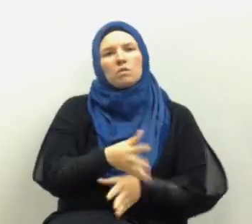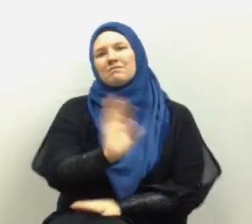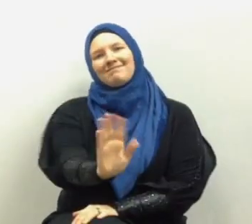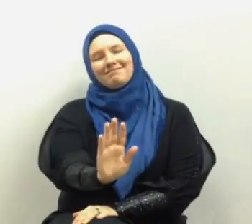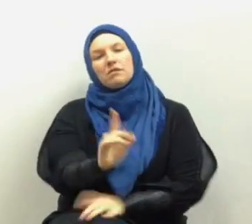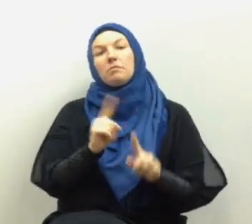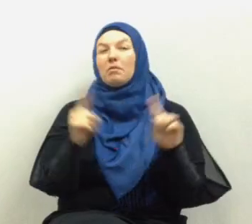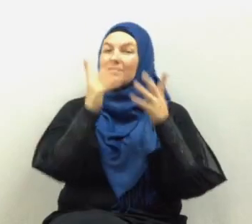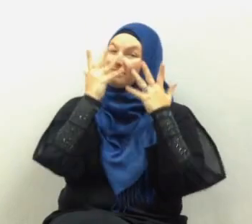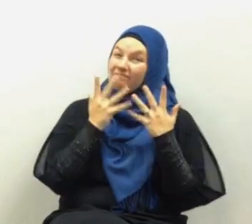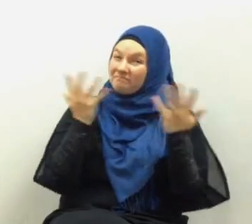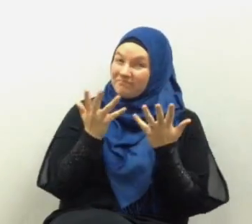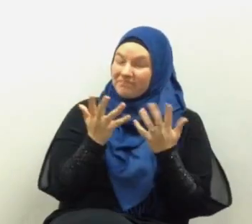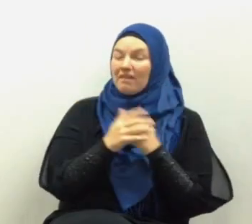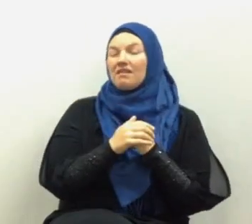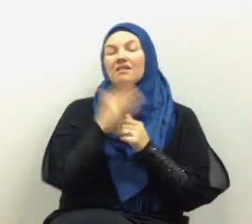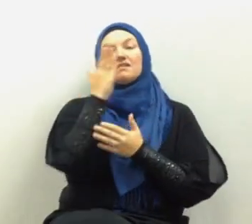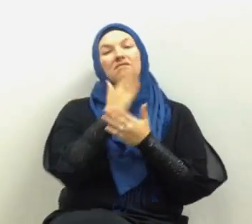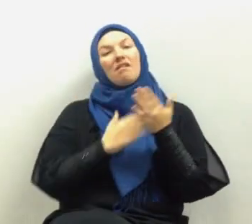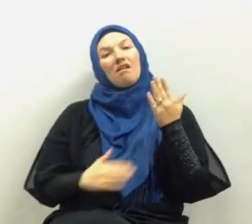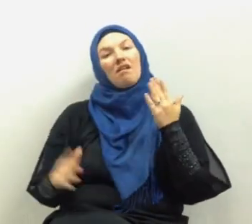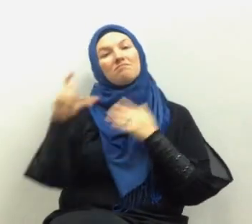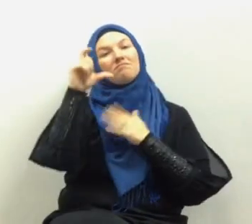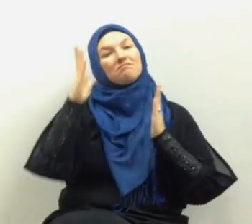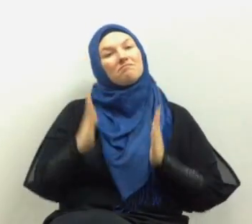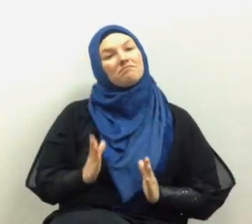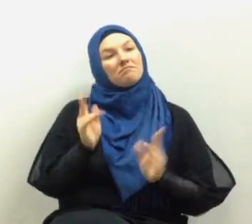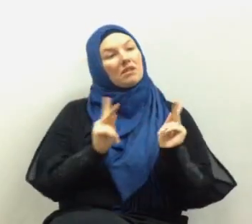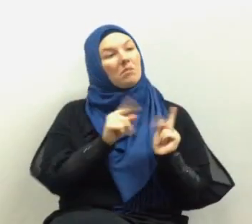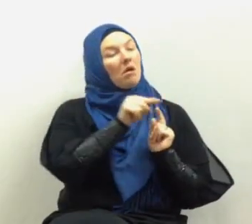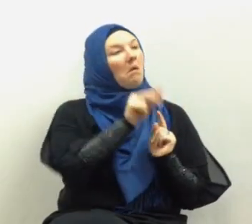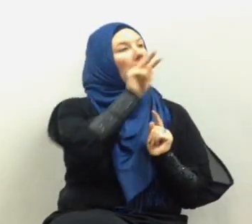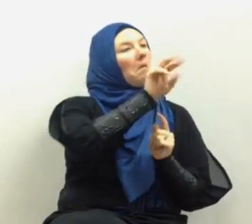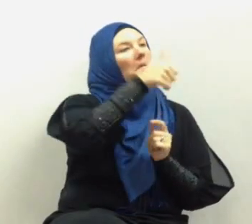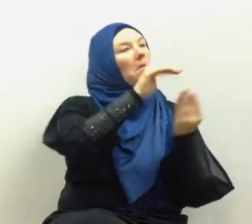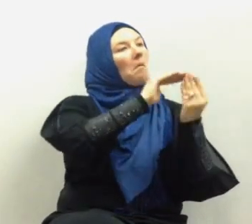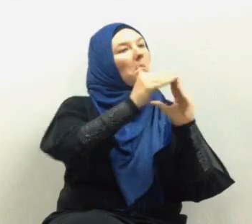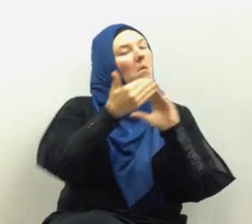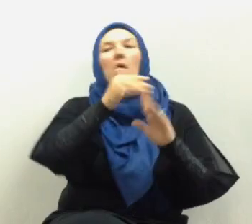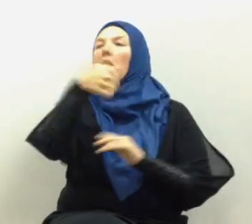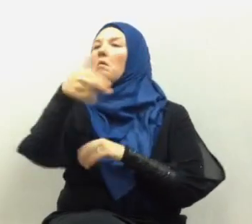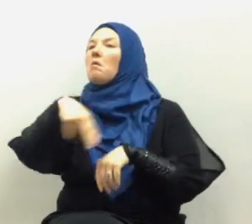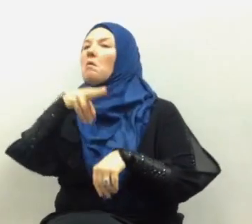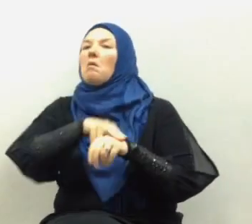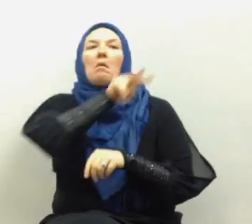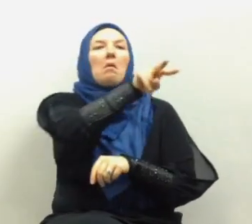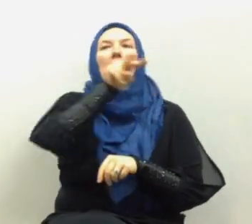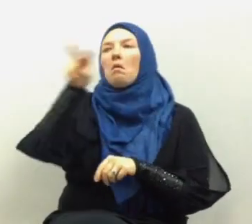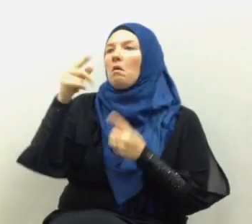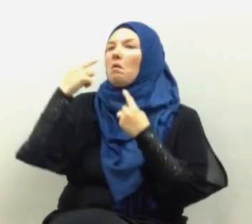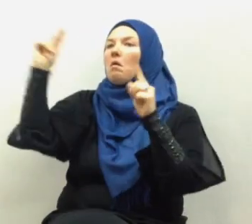but unfortunately some Muslims look at what other communities and nations